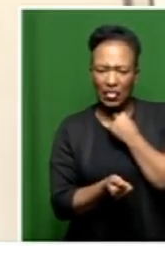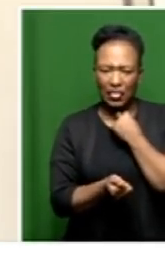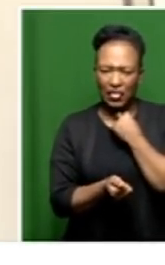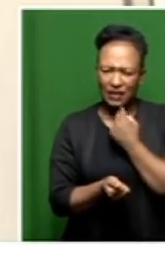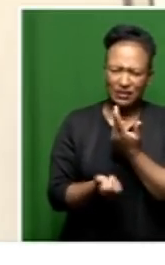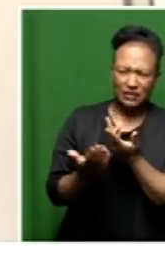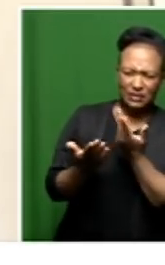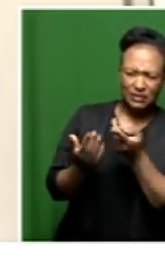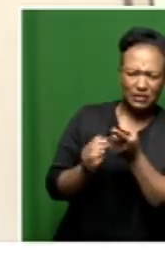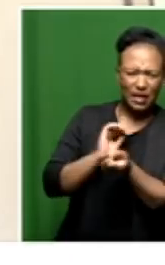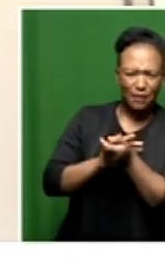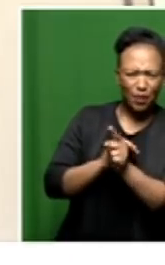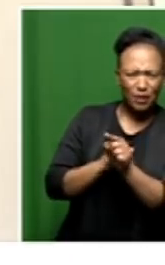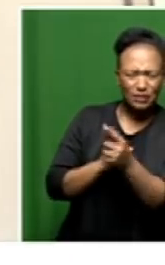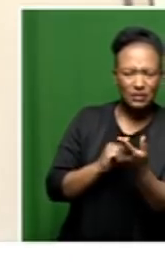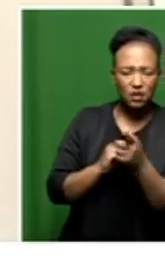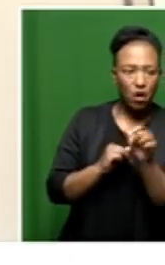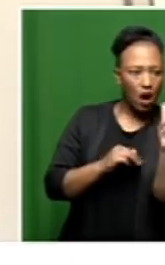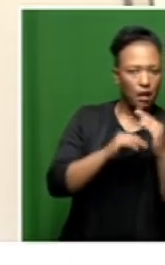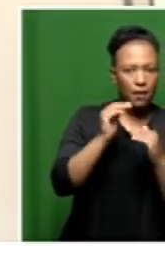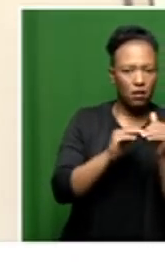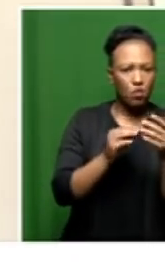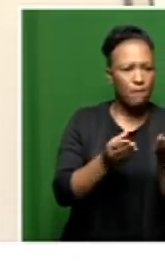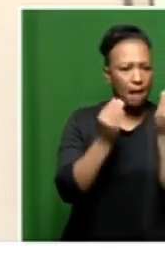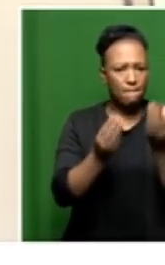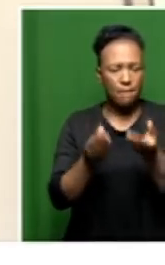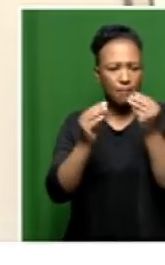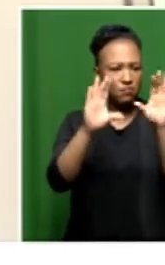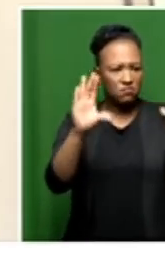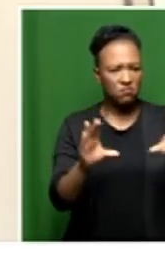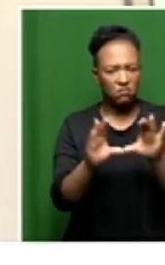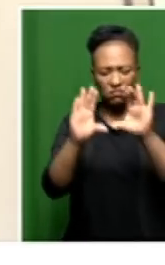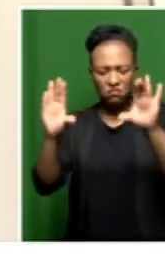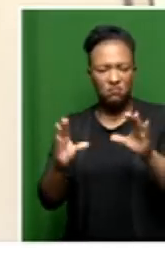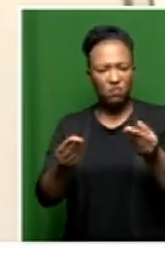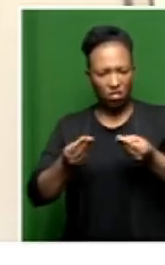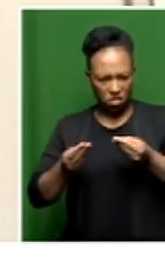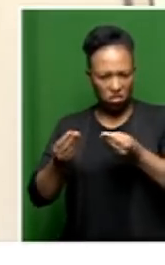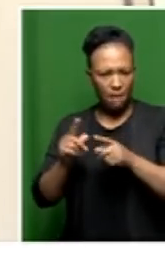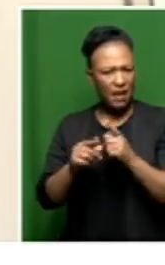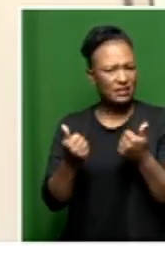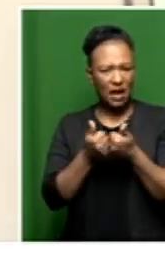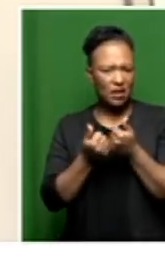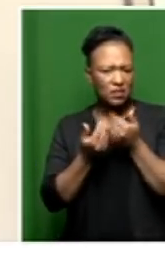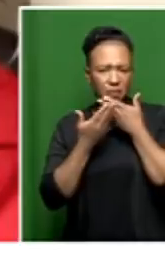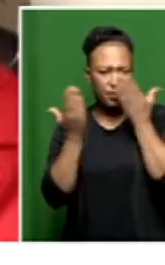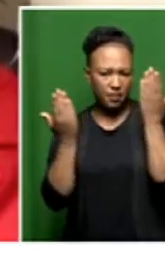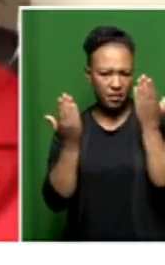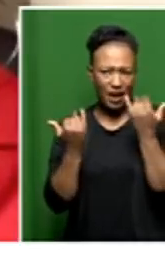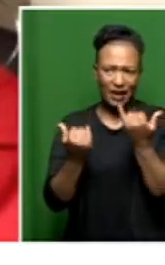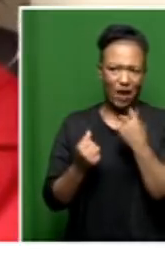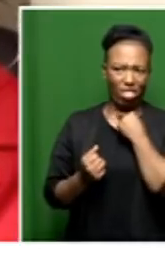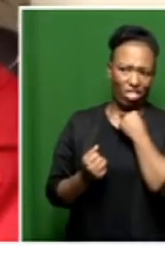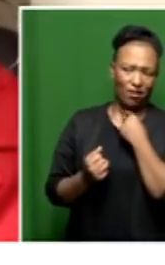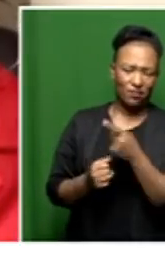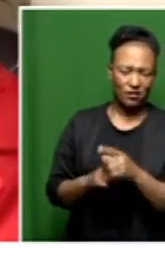understand what is really happening. Because with other buildings, we do get those occupancy certificates without a challenge. Ms.